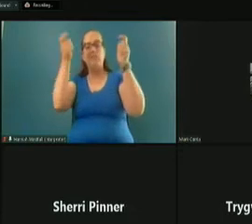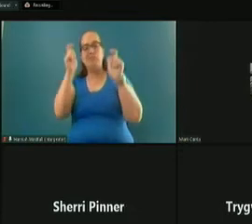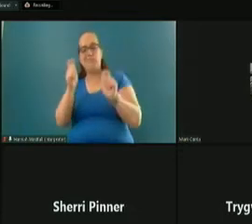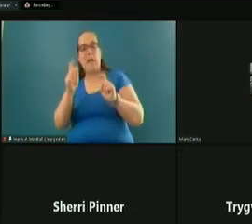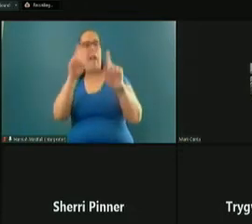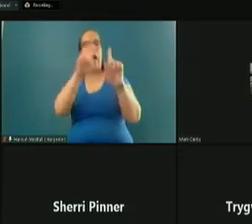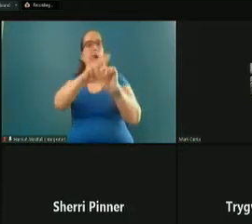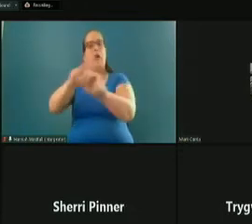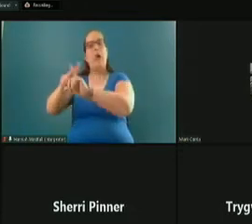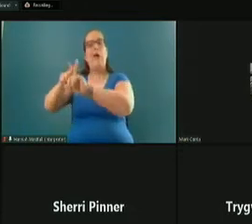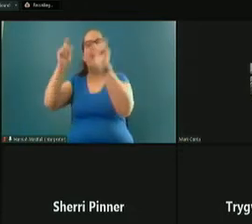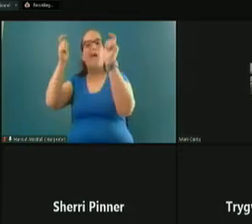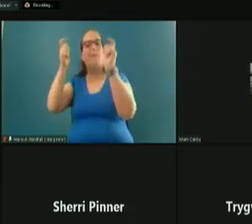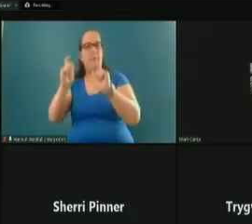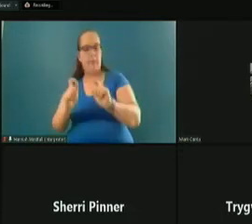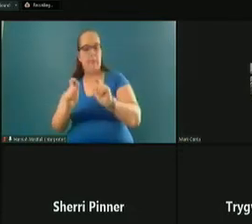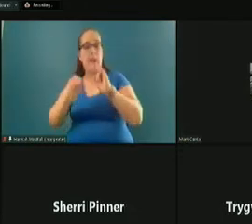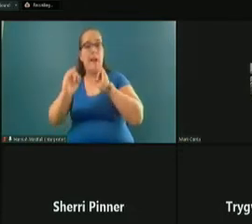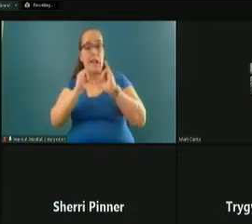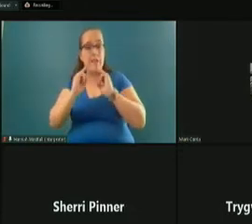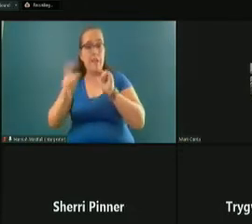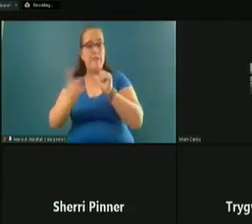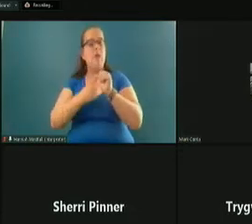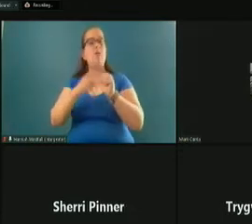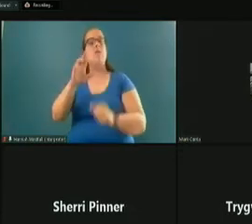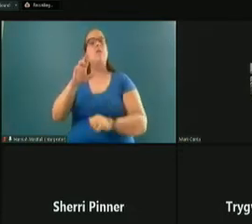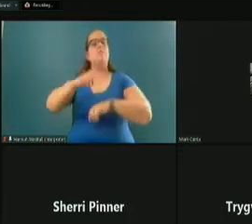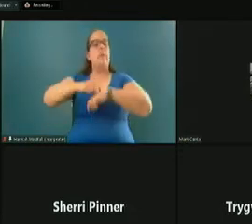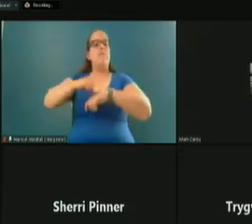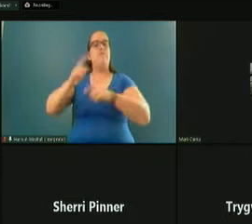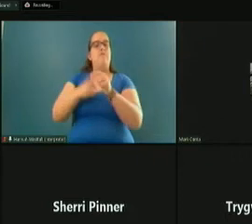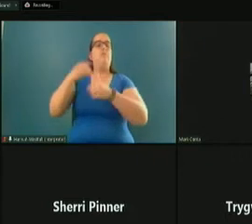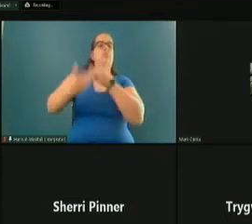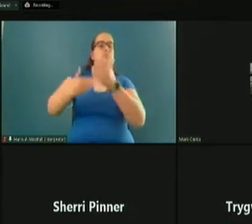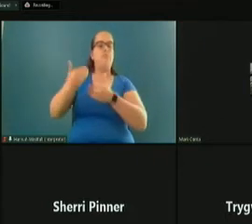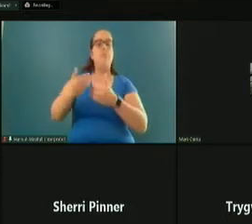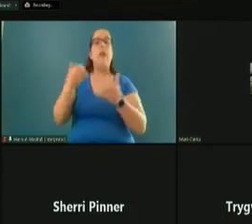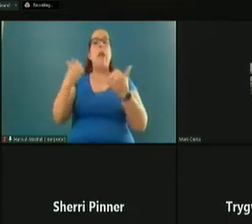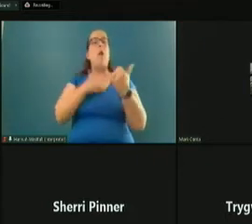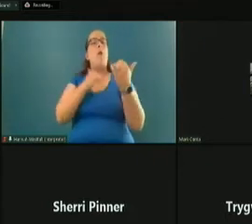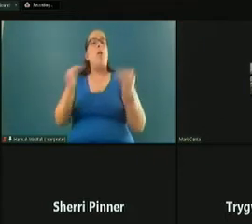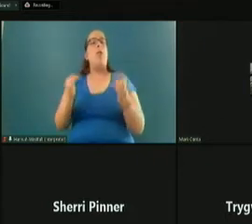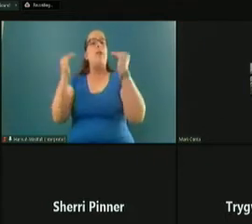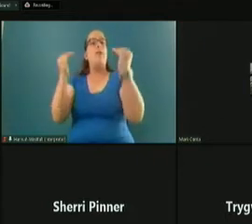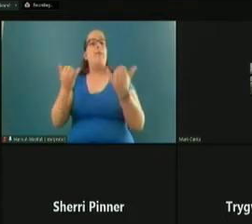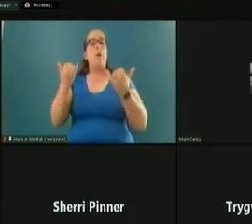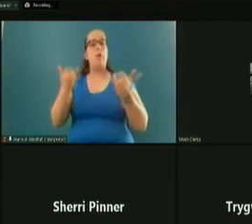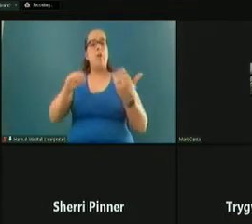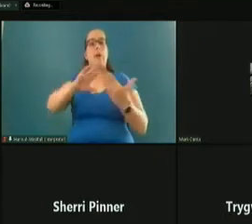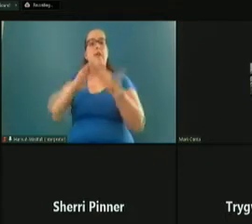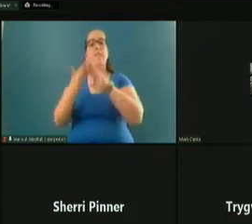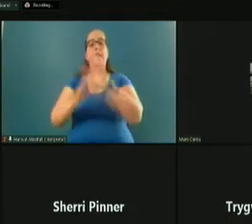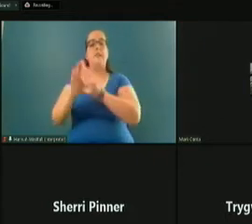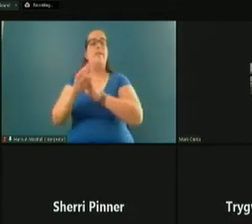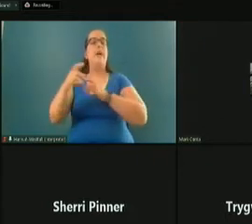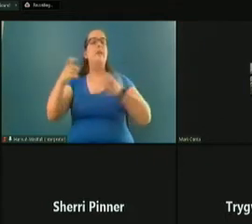pool. And at this time we are proud to say that we are advancing our current Community Development Director,